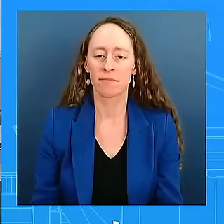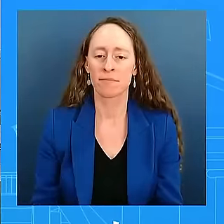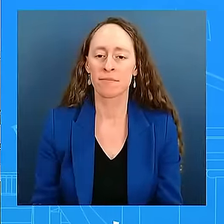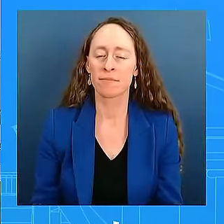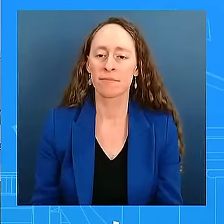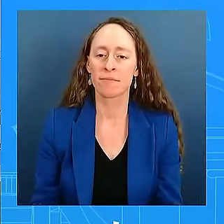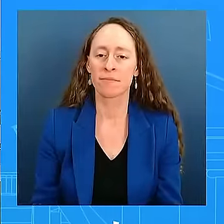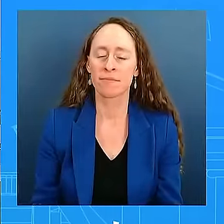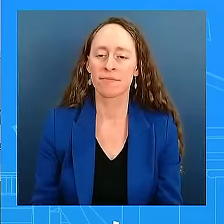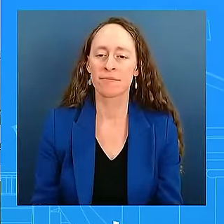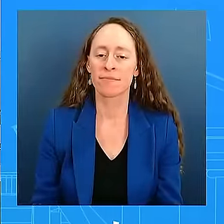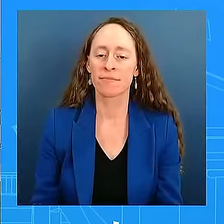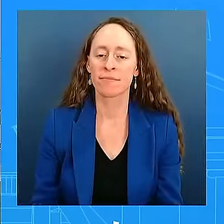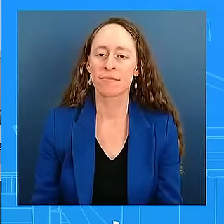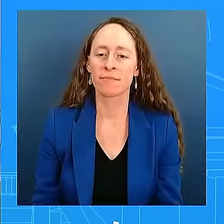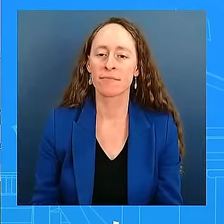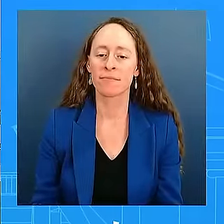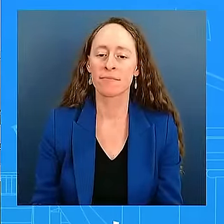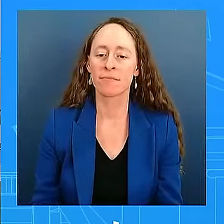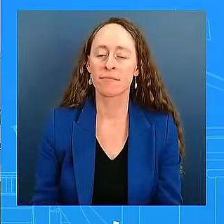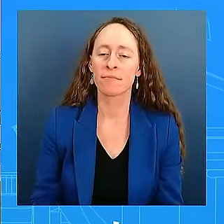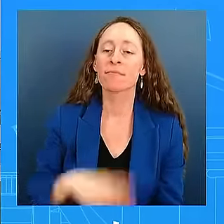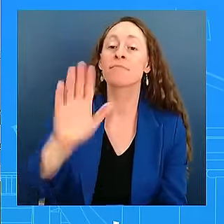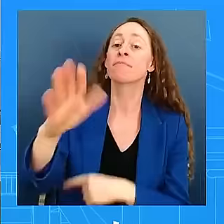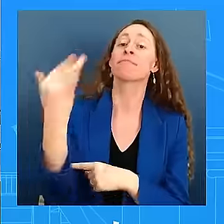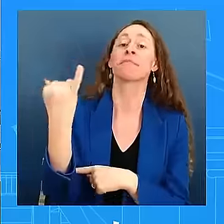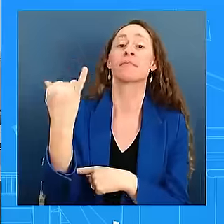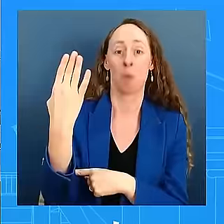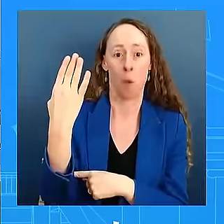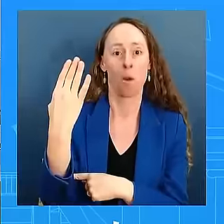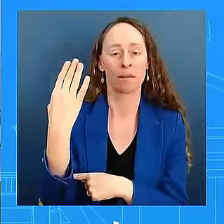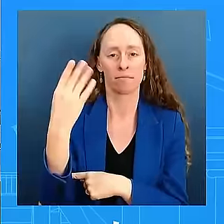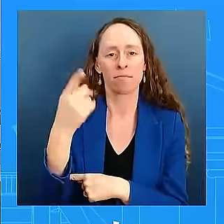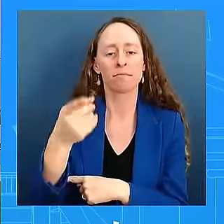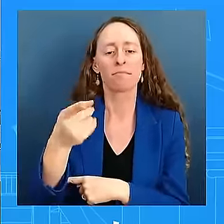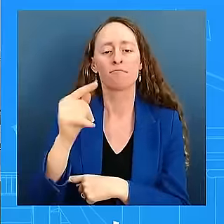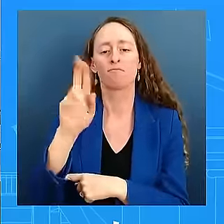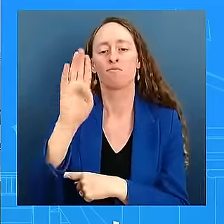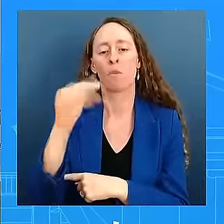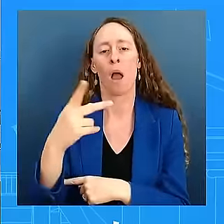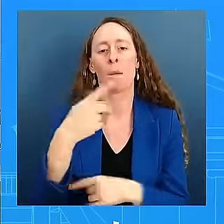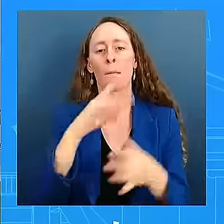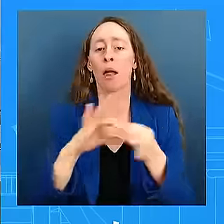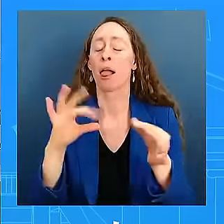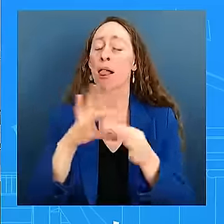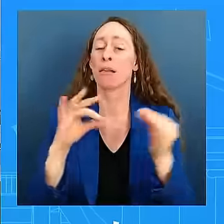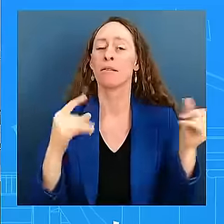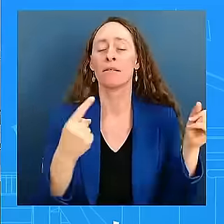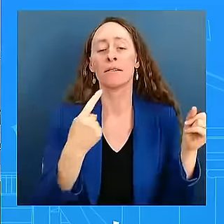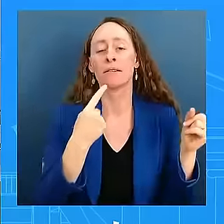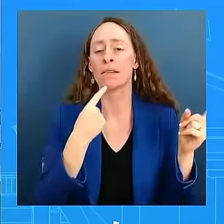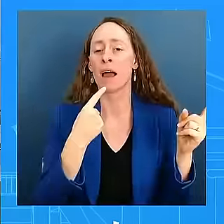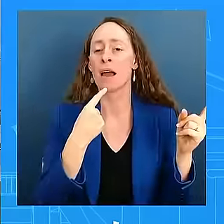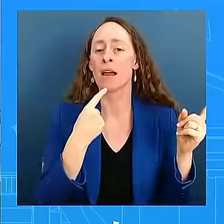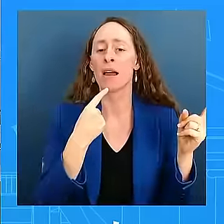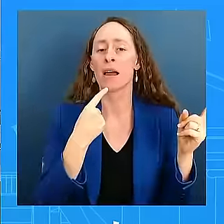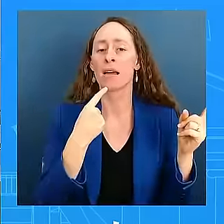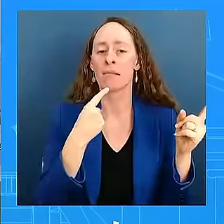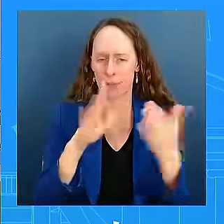this morning linking migration, crime, and genetics, and more specifically this sentence